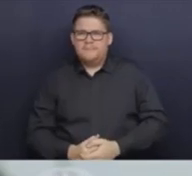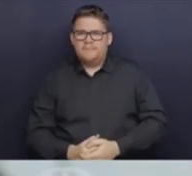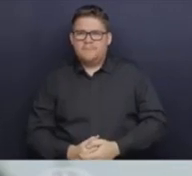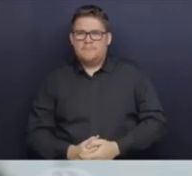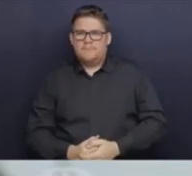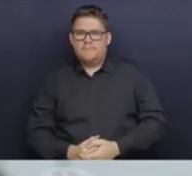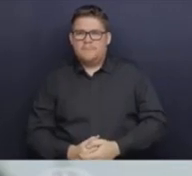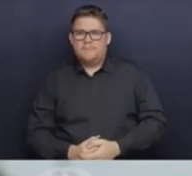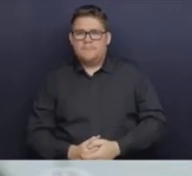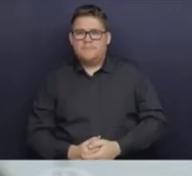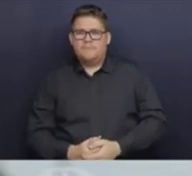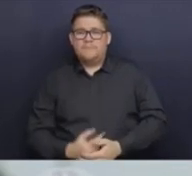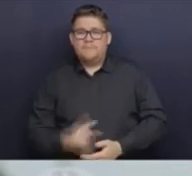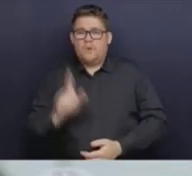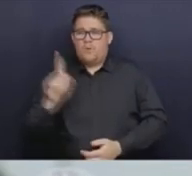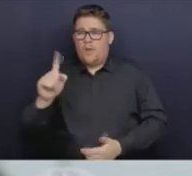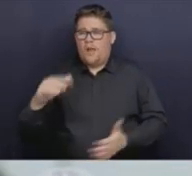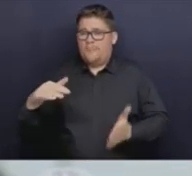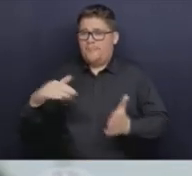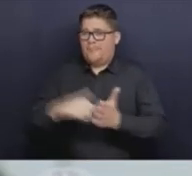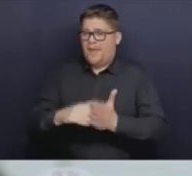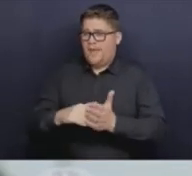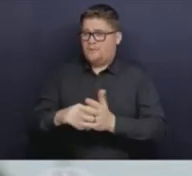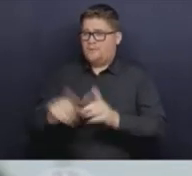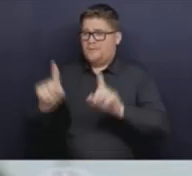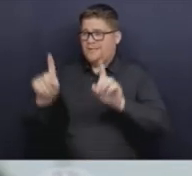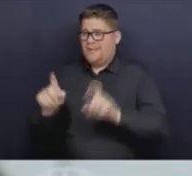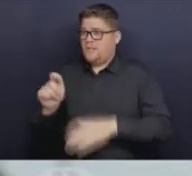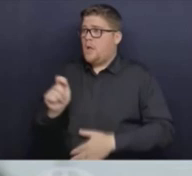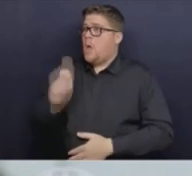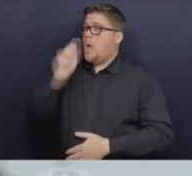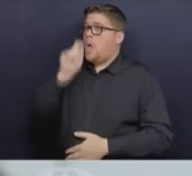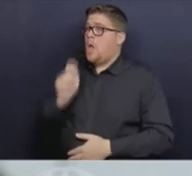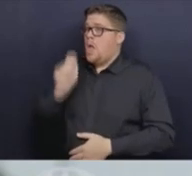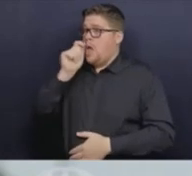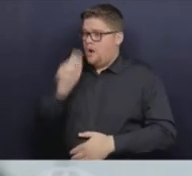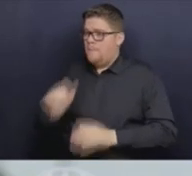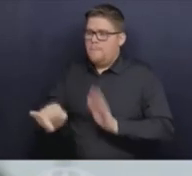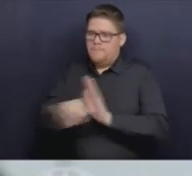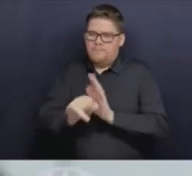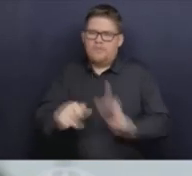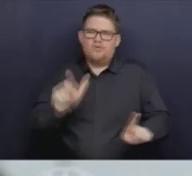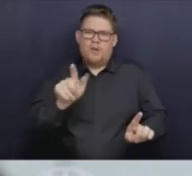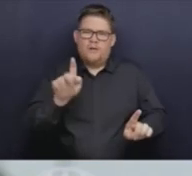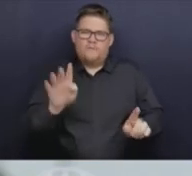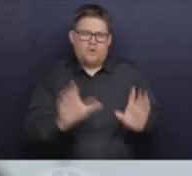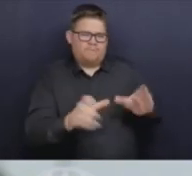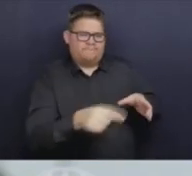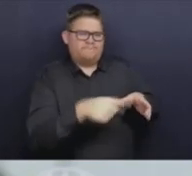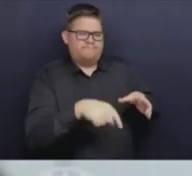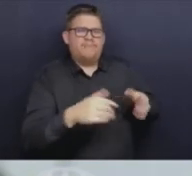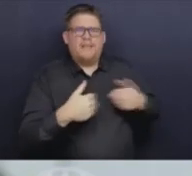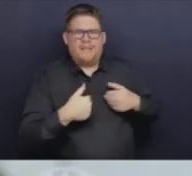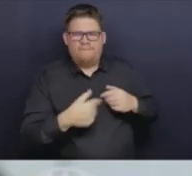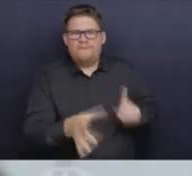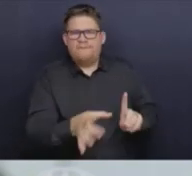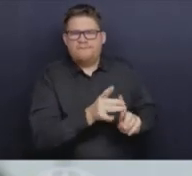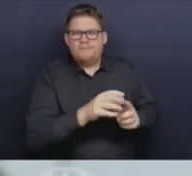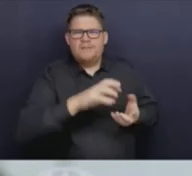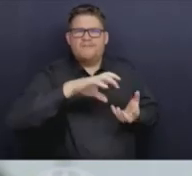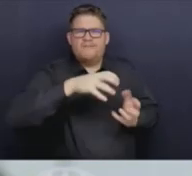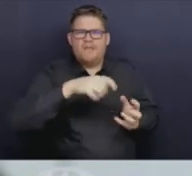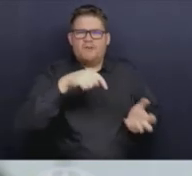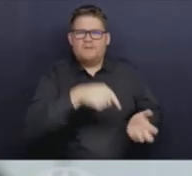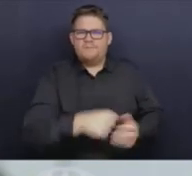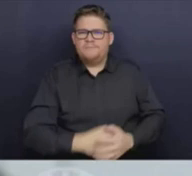sequences, turn out to be this one. And we saw the first ones in late November, early December, and we now have